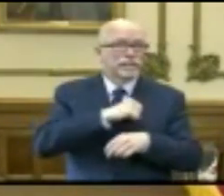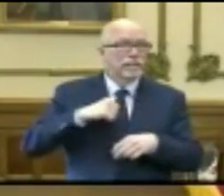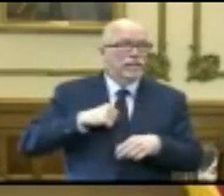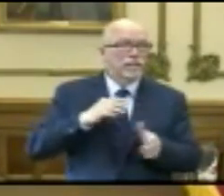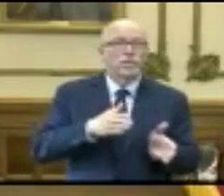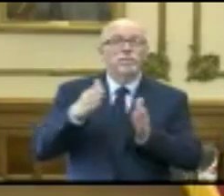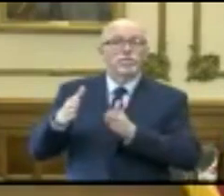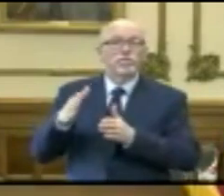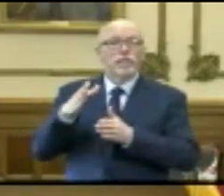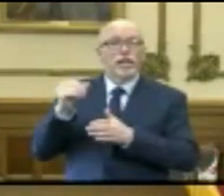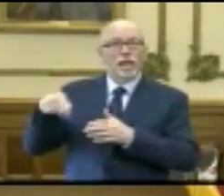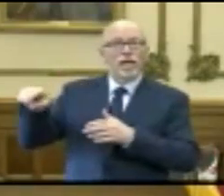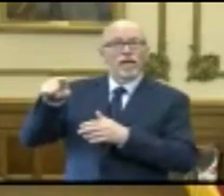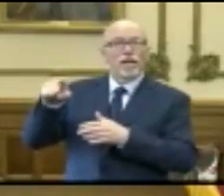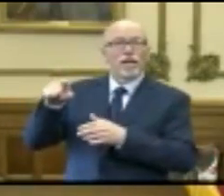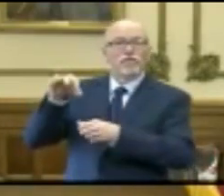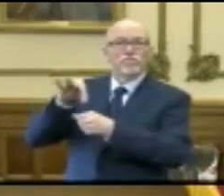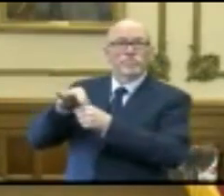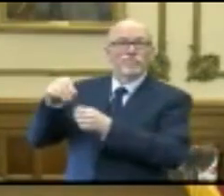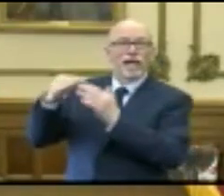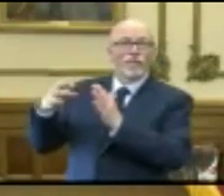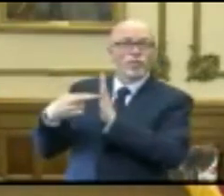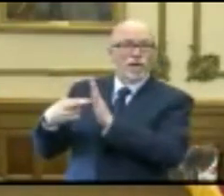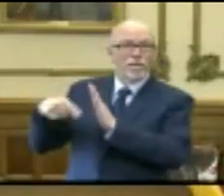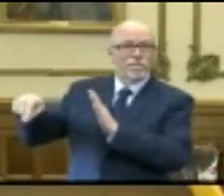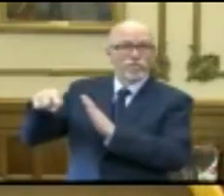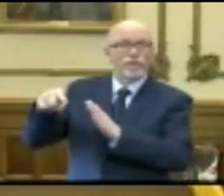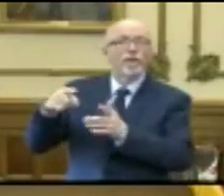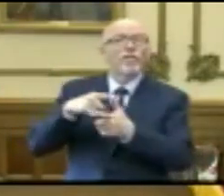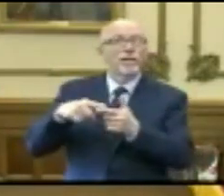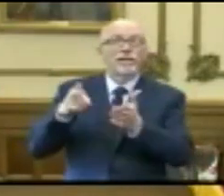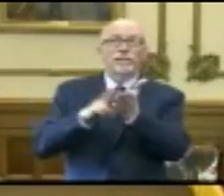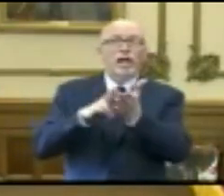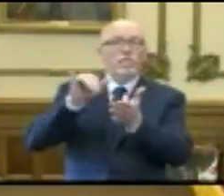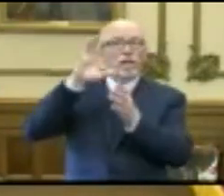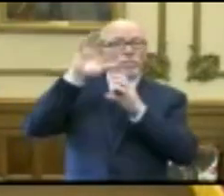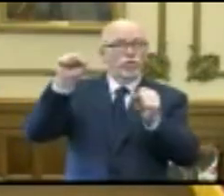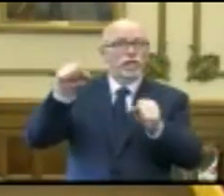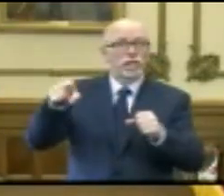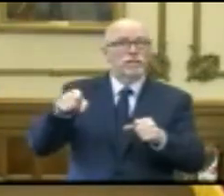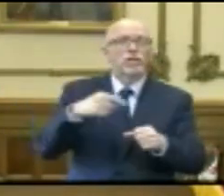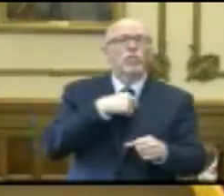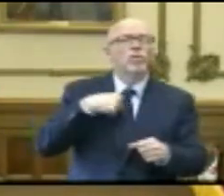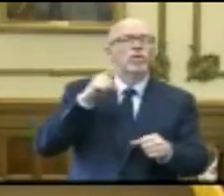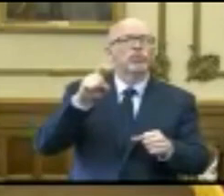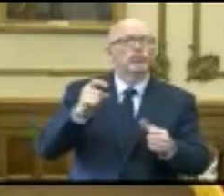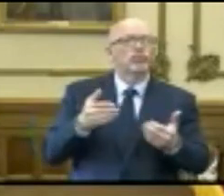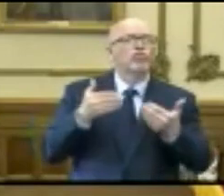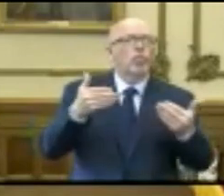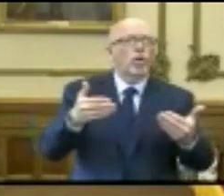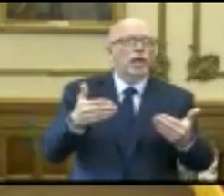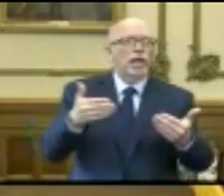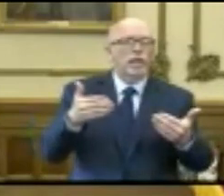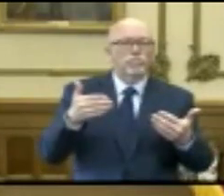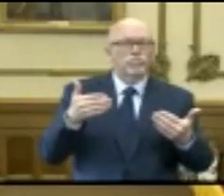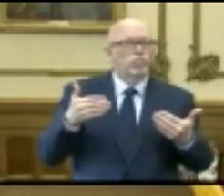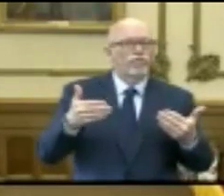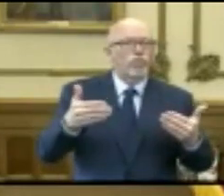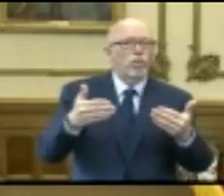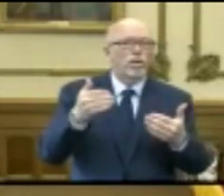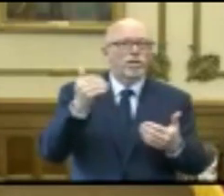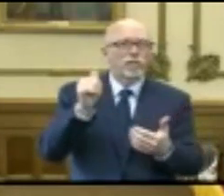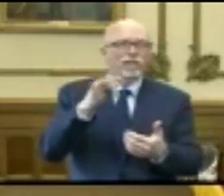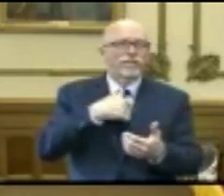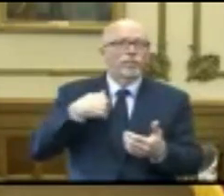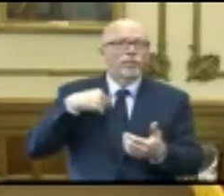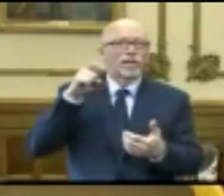and through a voice vote in the House of Representatives, then signed into law by the President of United States, we should go ahead and move forward on those areas